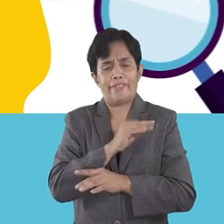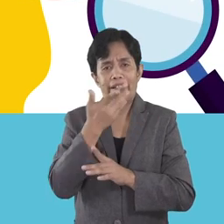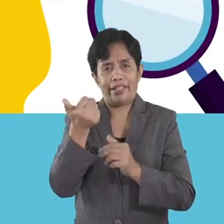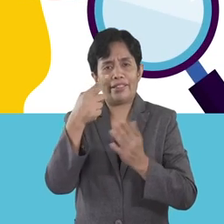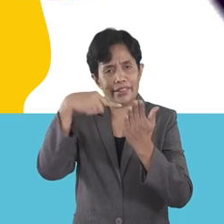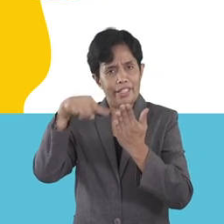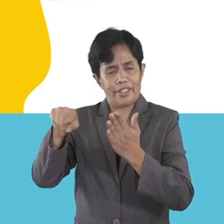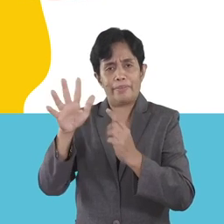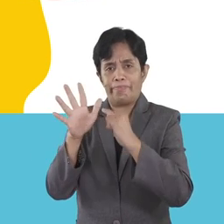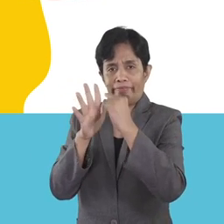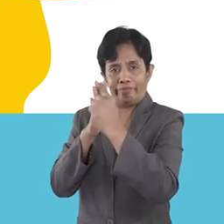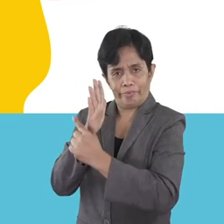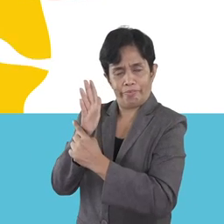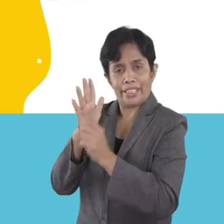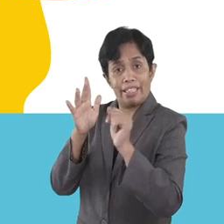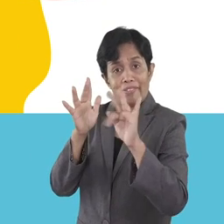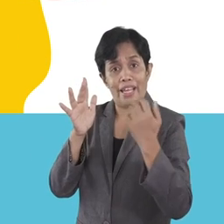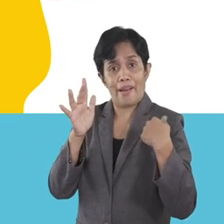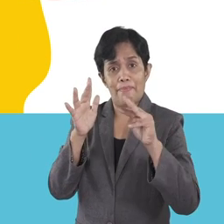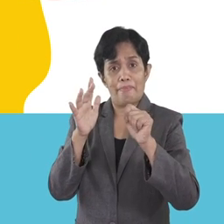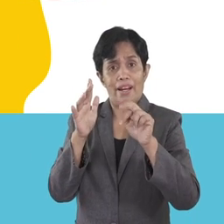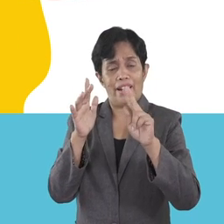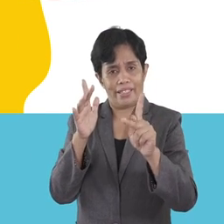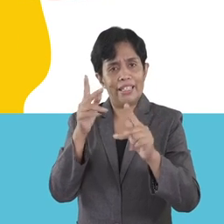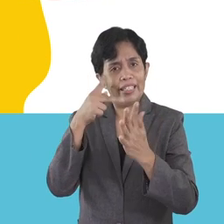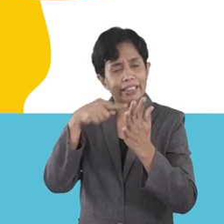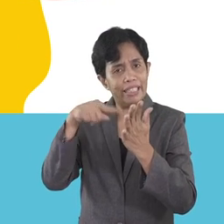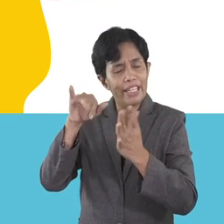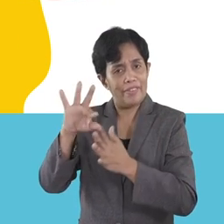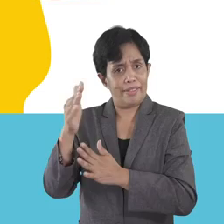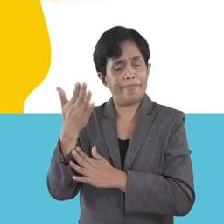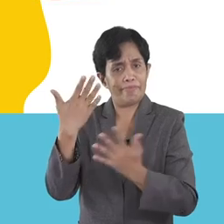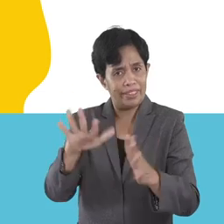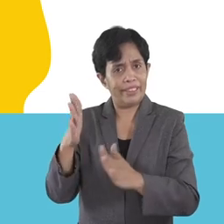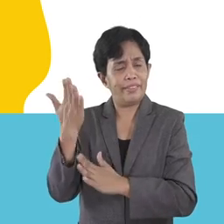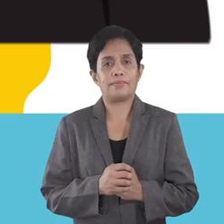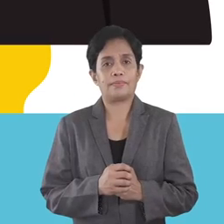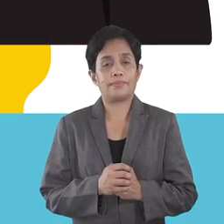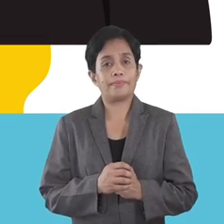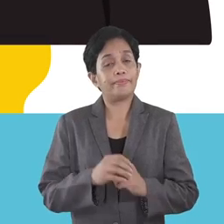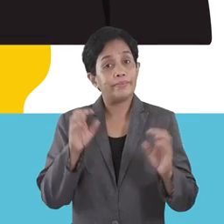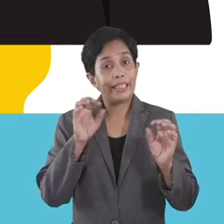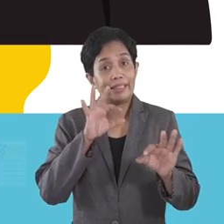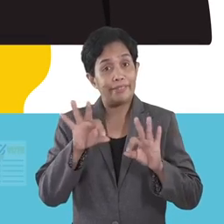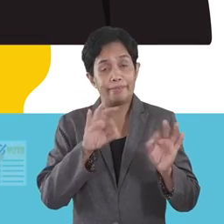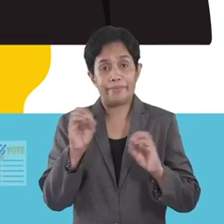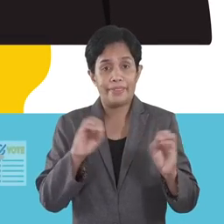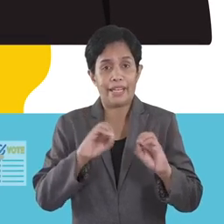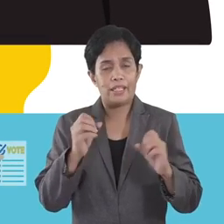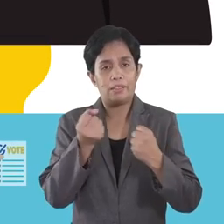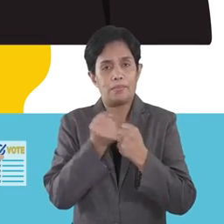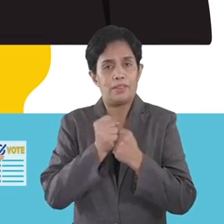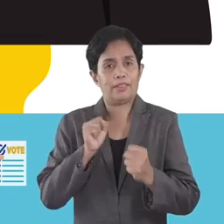your forefinger for any indelible ink marks to see if you have previously voted. If there's none, the